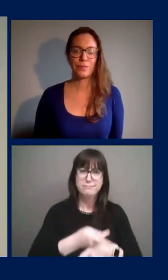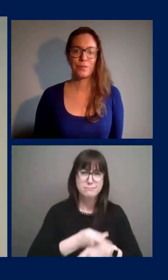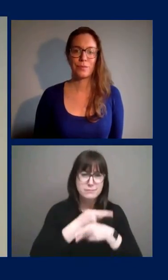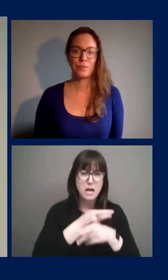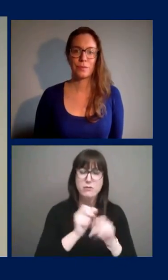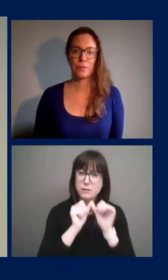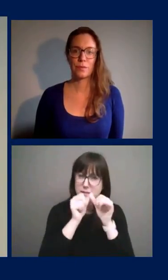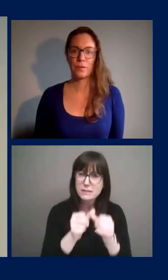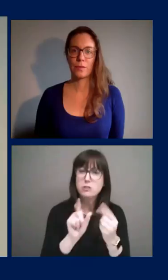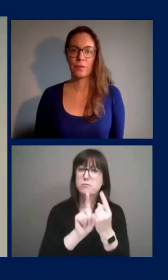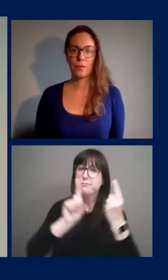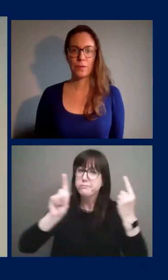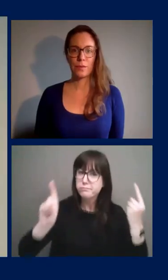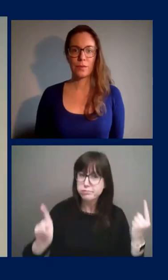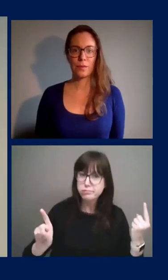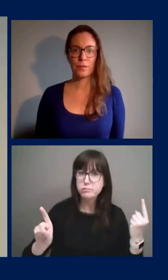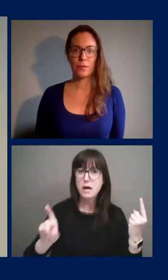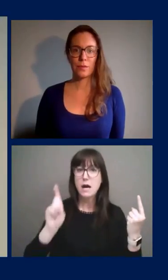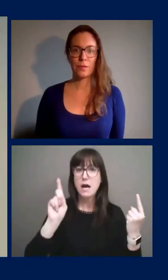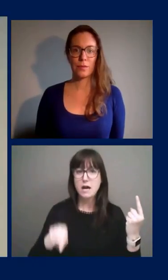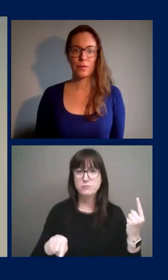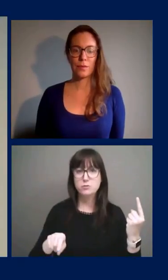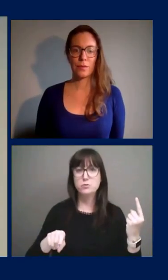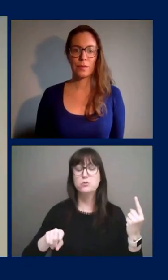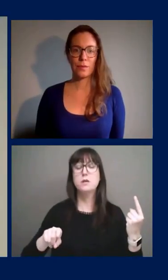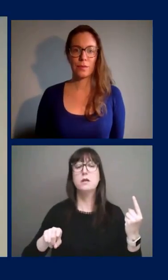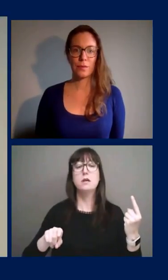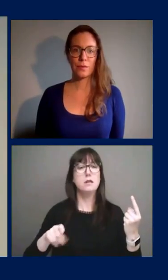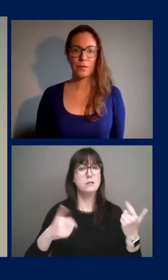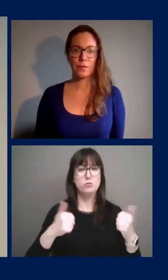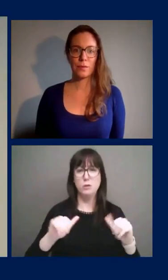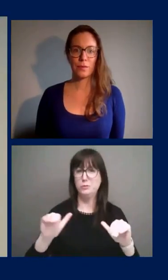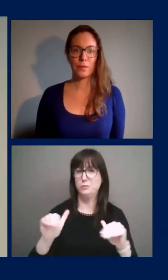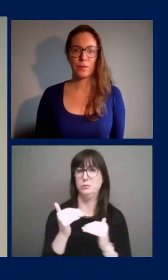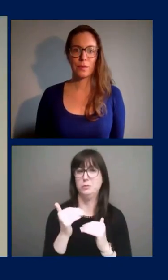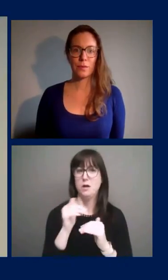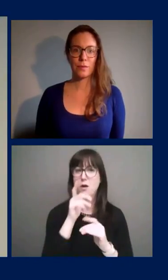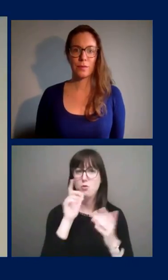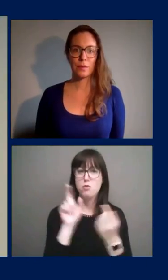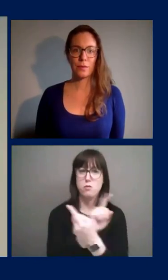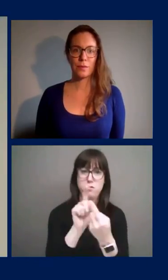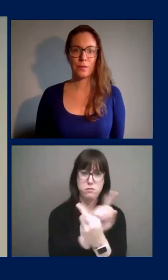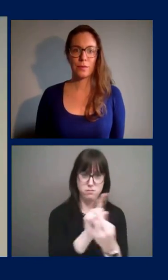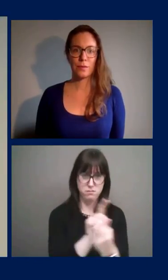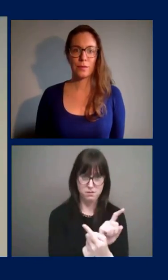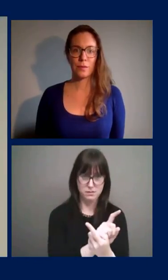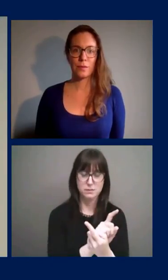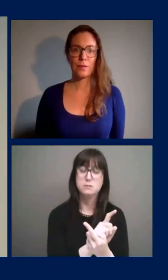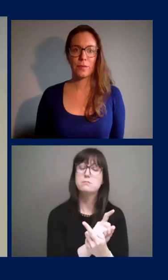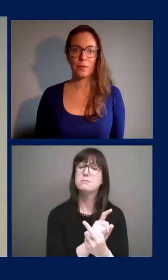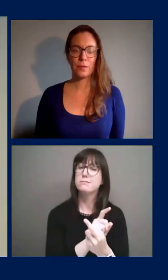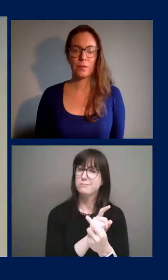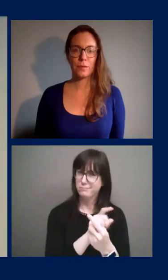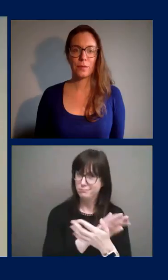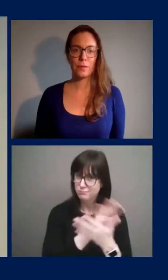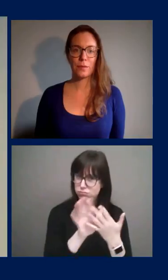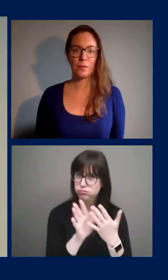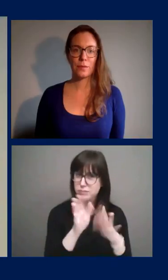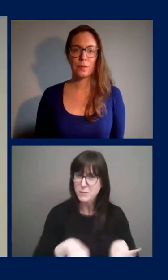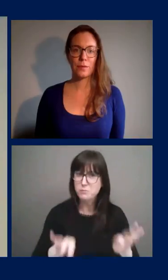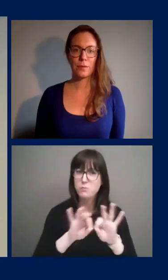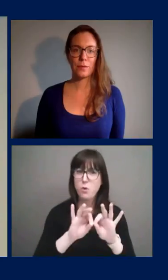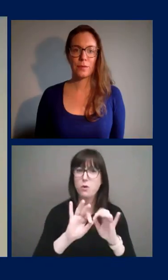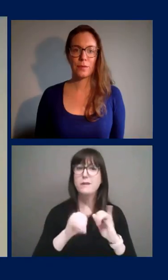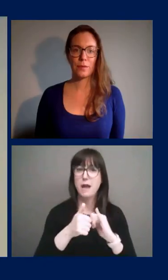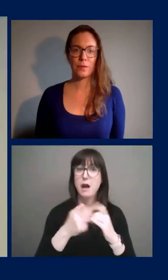physical distancing and limiting the total number of people that we come in contact with. These are the effective interventions that allowed us